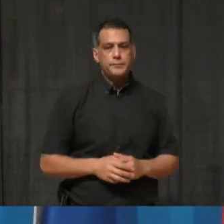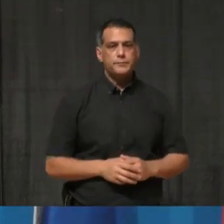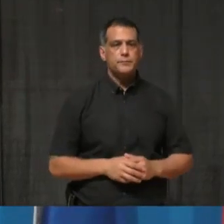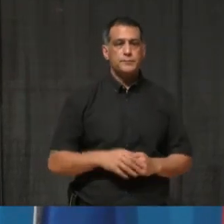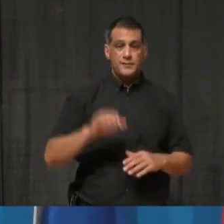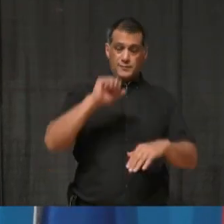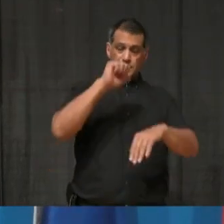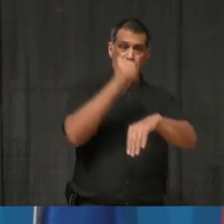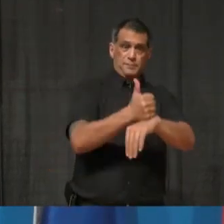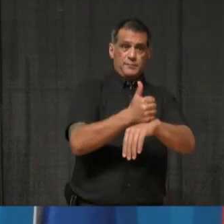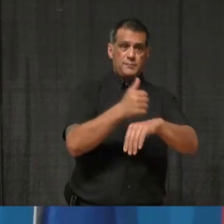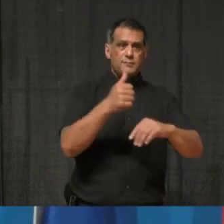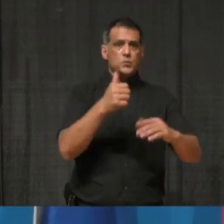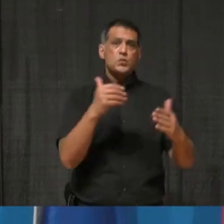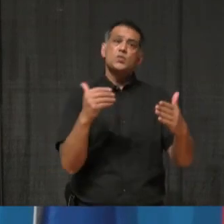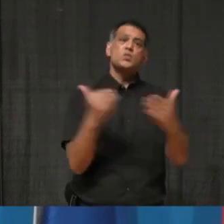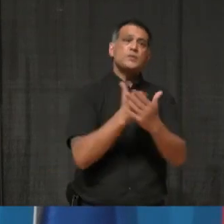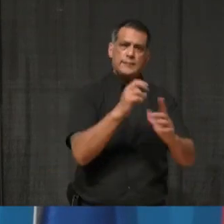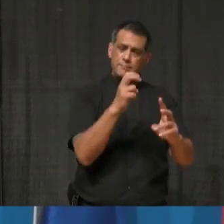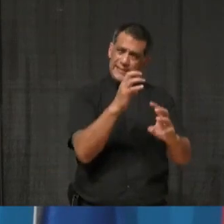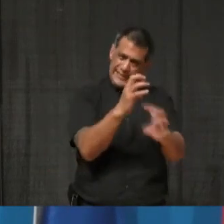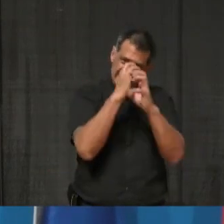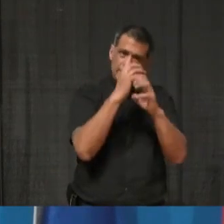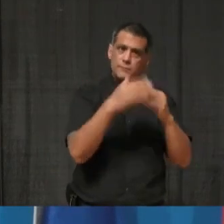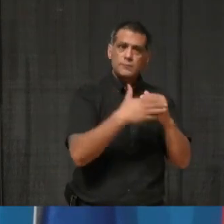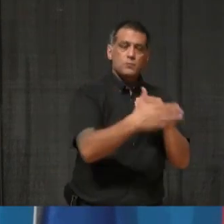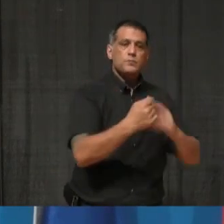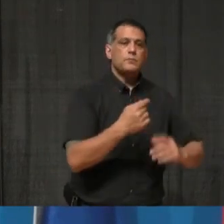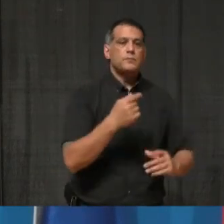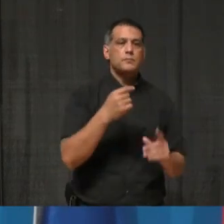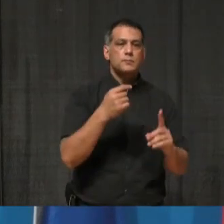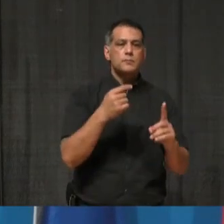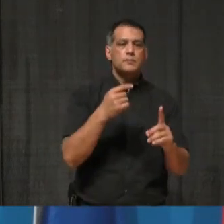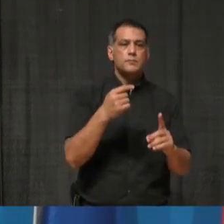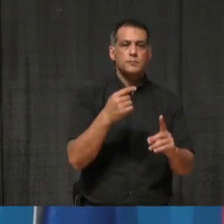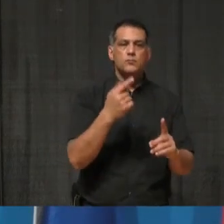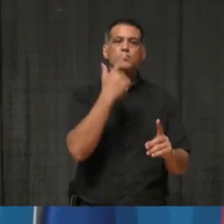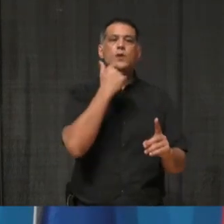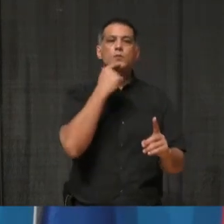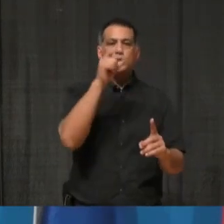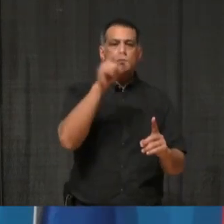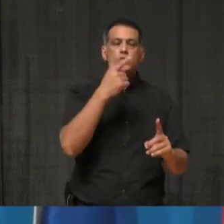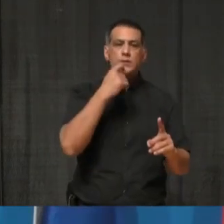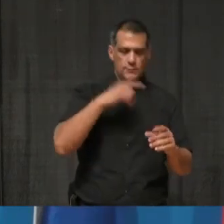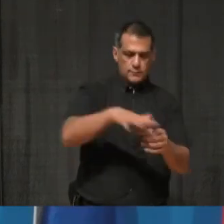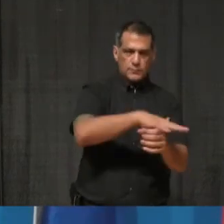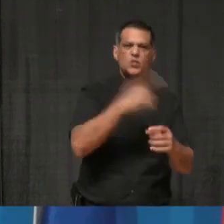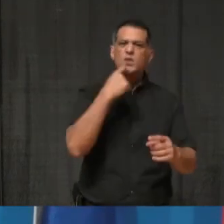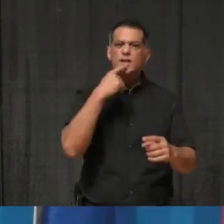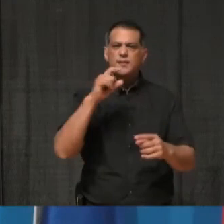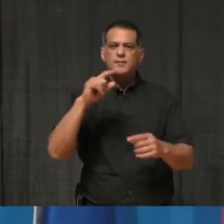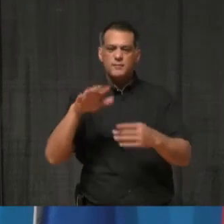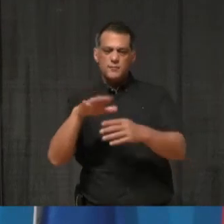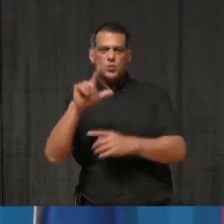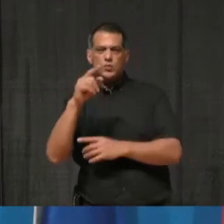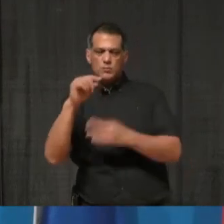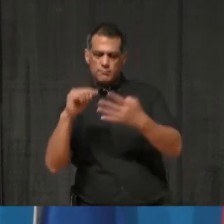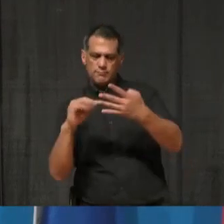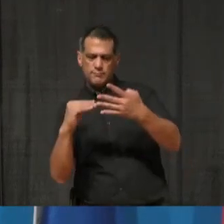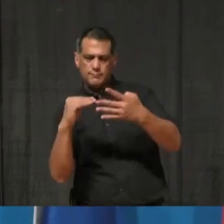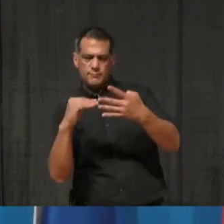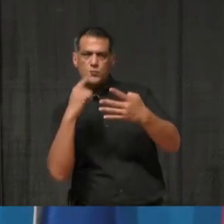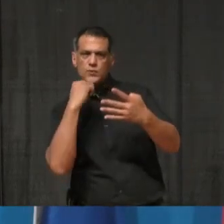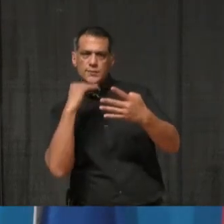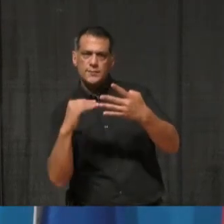instruction following our entry into the red zone at the beginning of November. And, you know, save and accept for the holiday